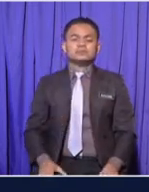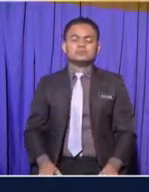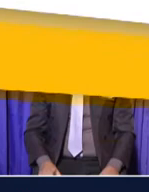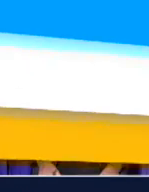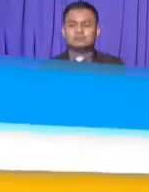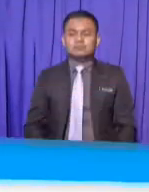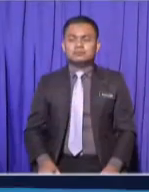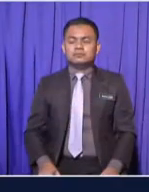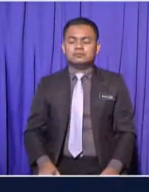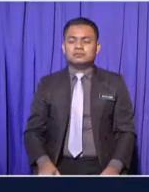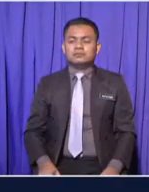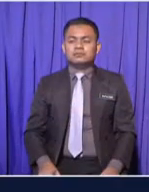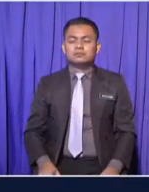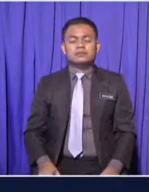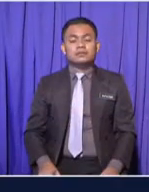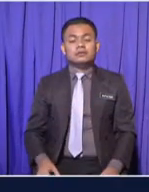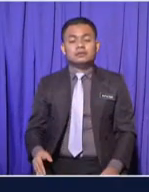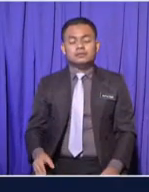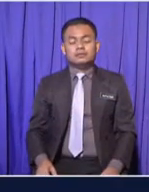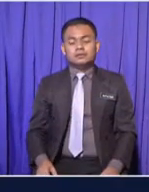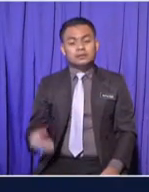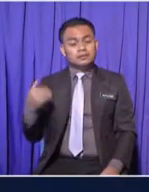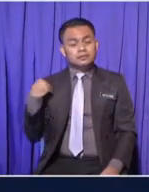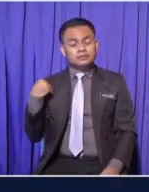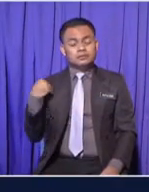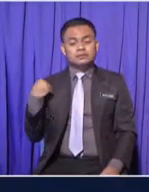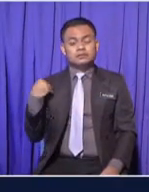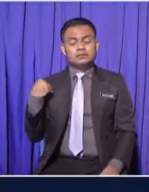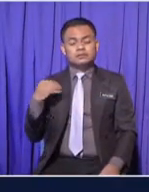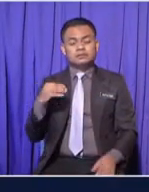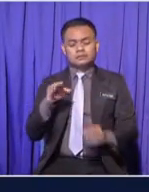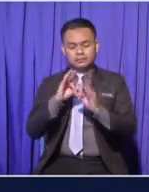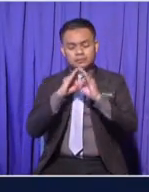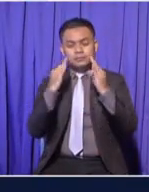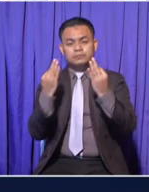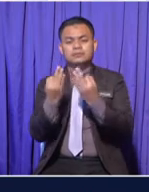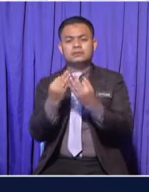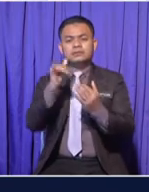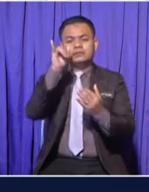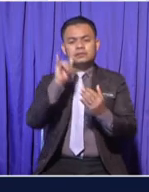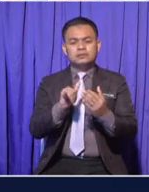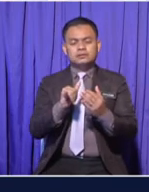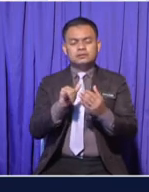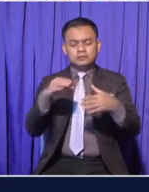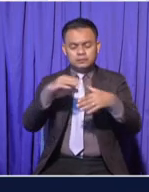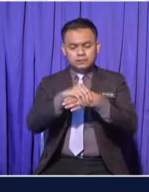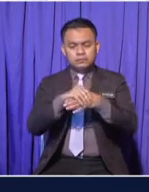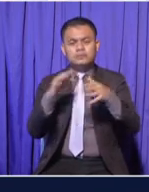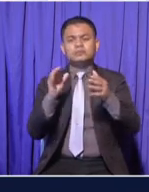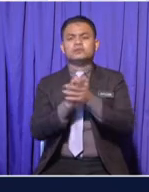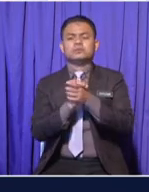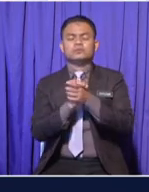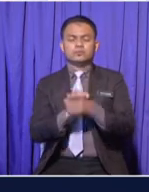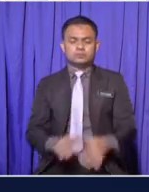They are also Some families With mixed marriages From various